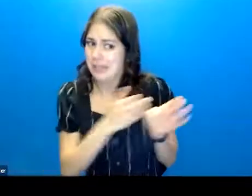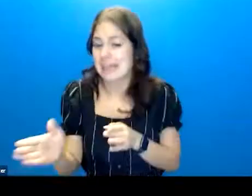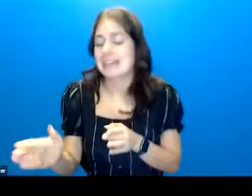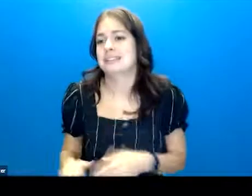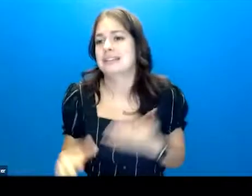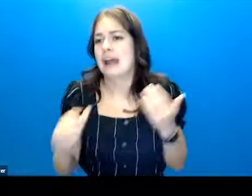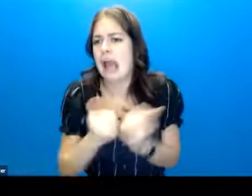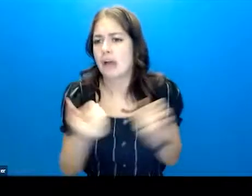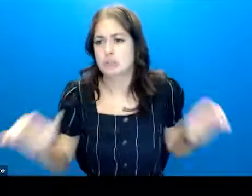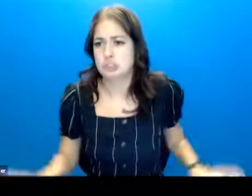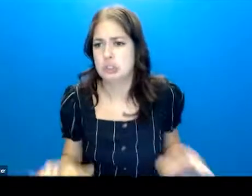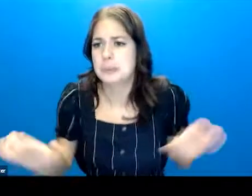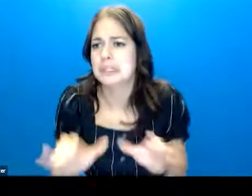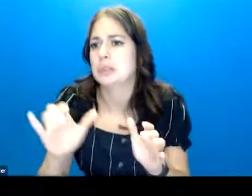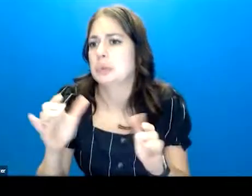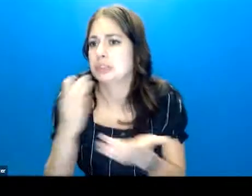How should we intervene?